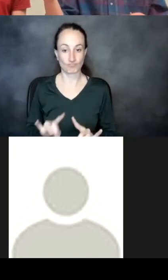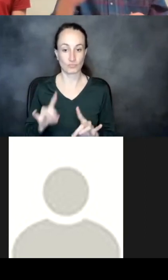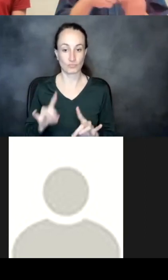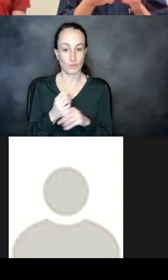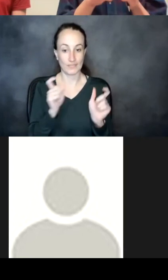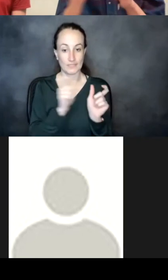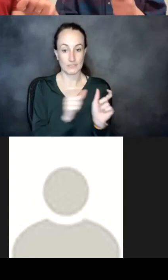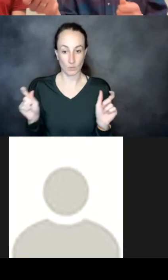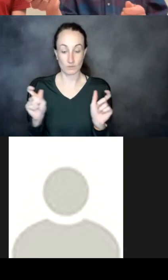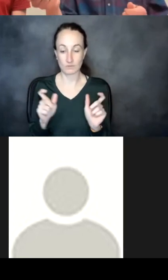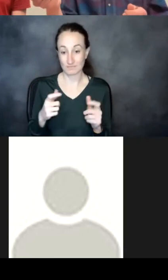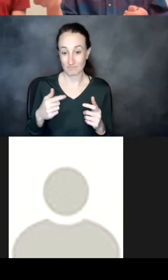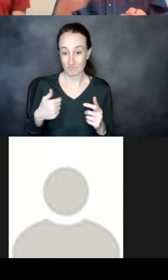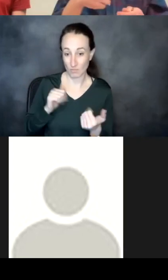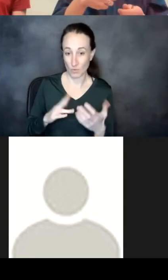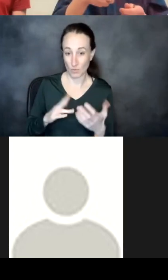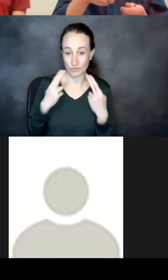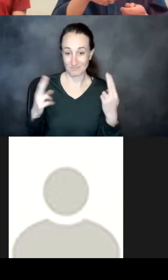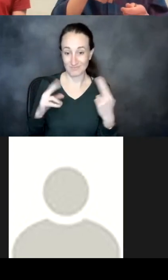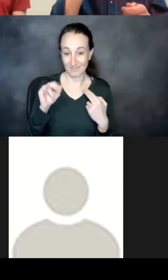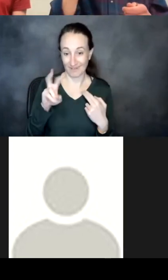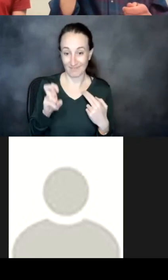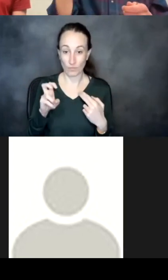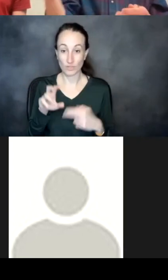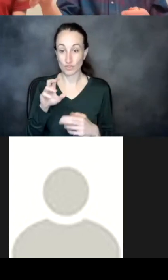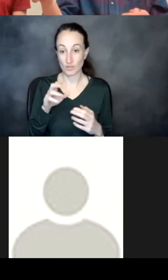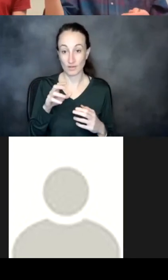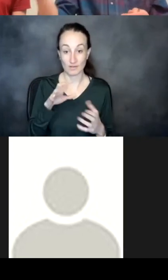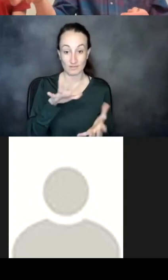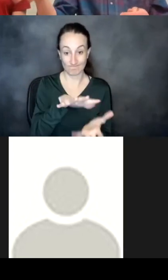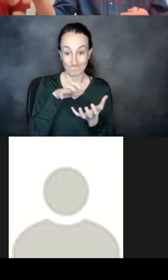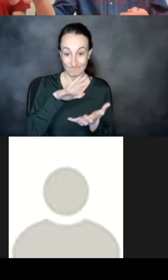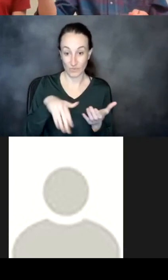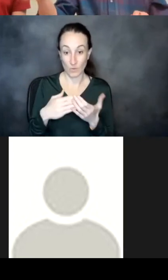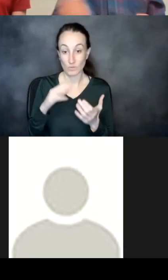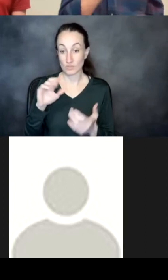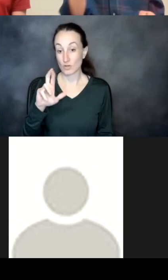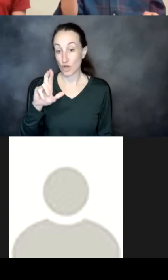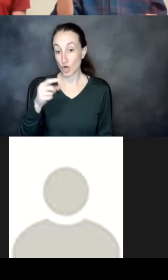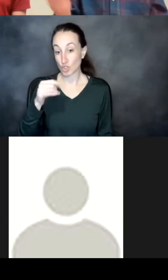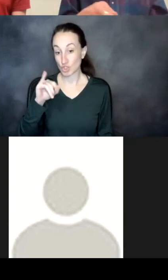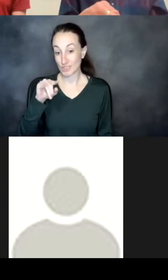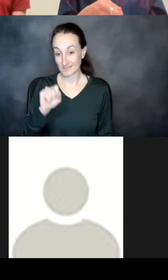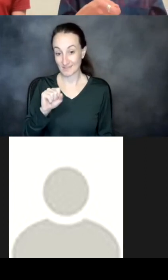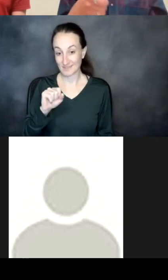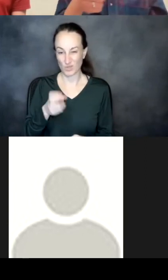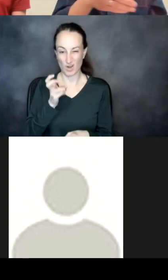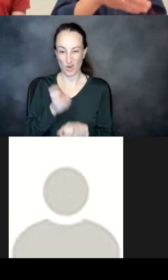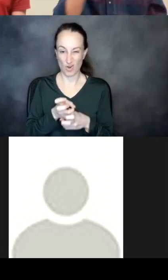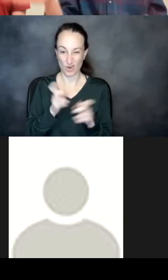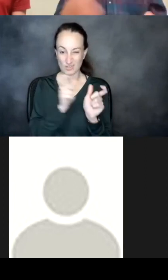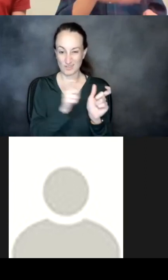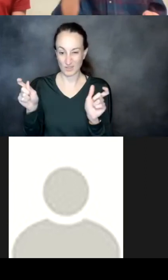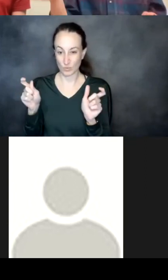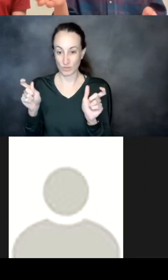pretty naive we just arg max those logits to get the get the hard sequence and then feed it back in but we've found that